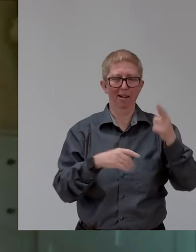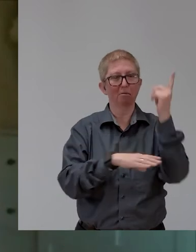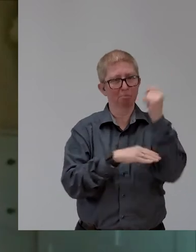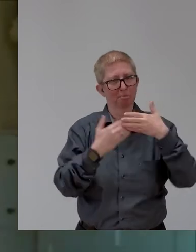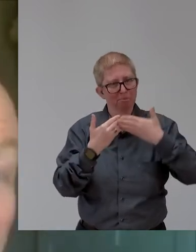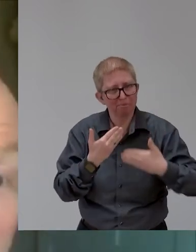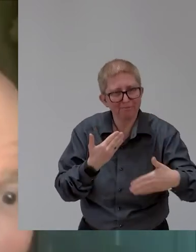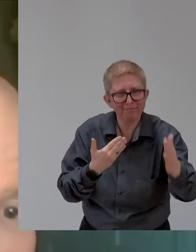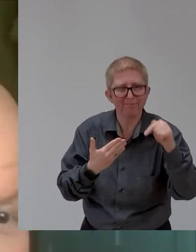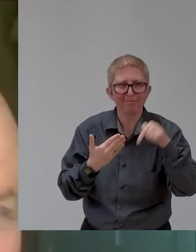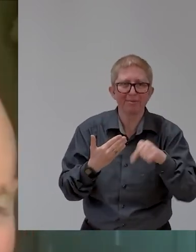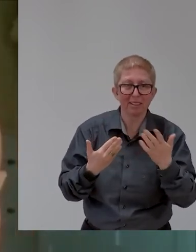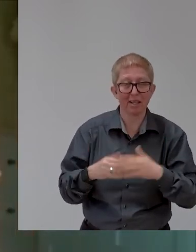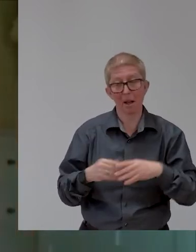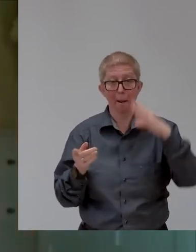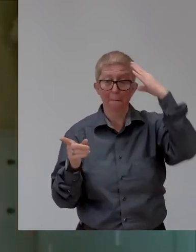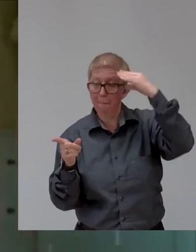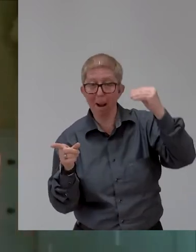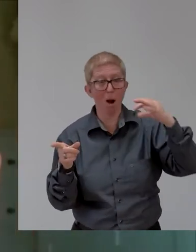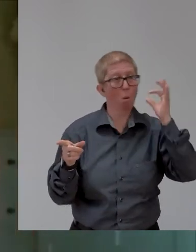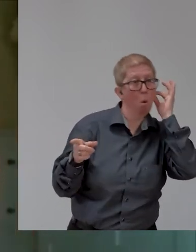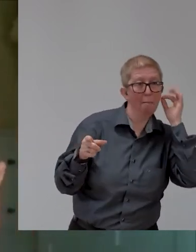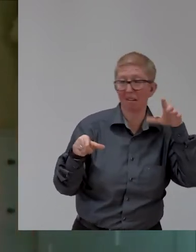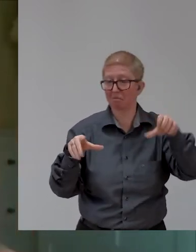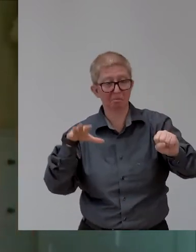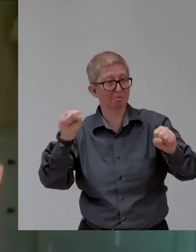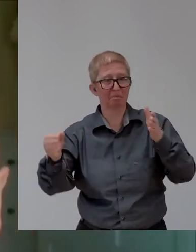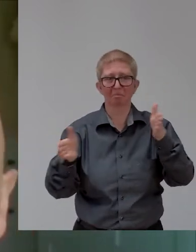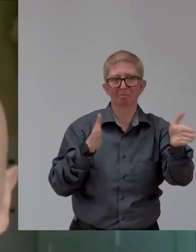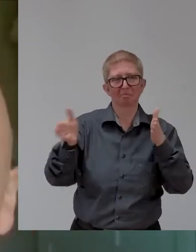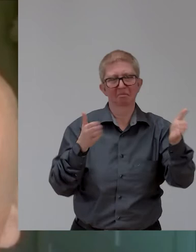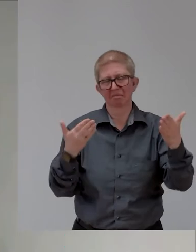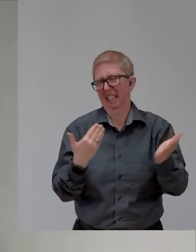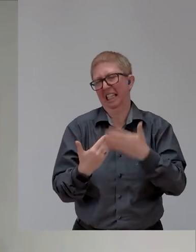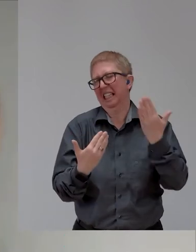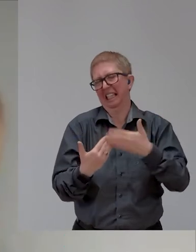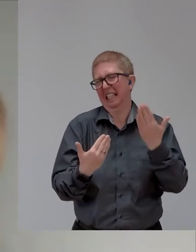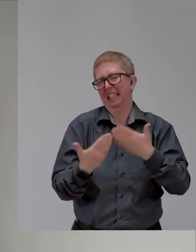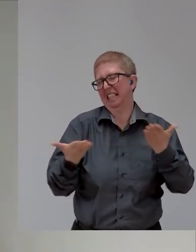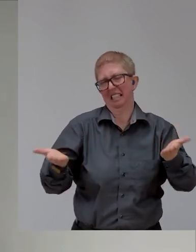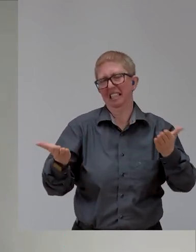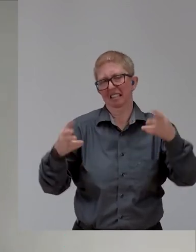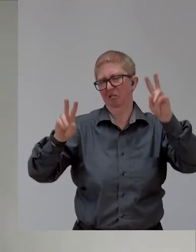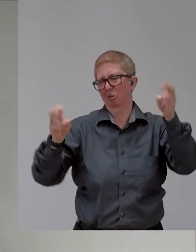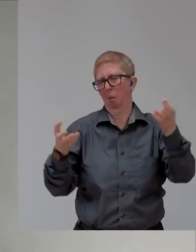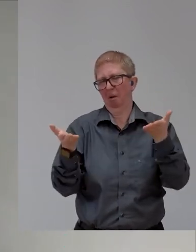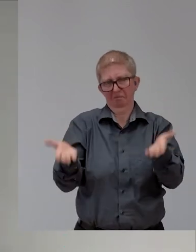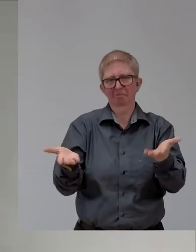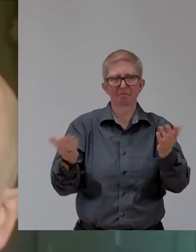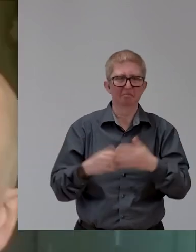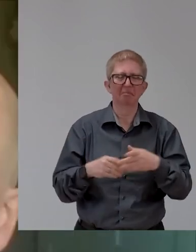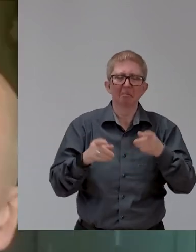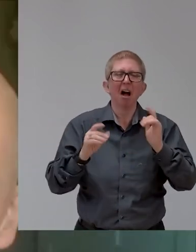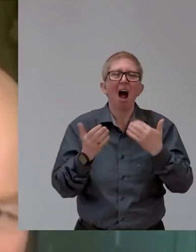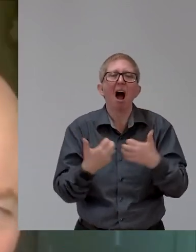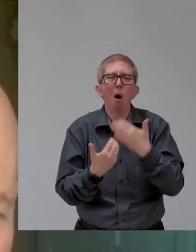a boy from a girl, you know? Um, so it's fairly straightforward. Yeah. I can see which category you're in. Um,